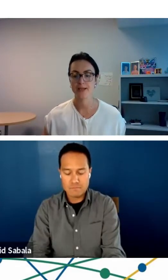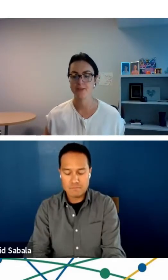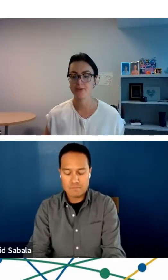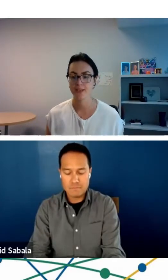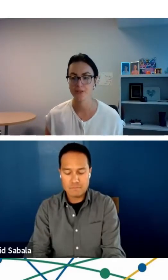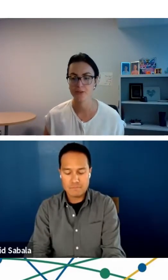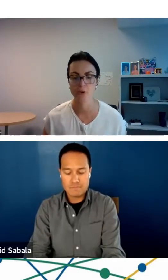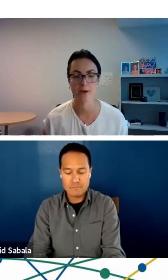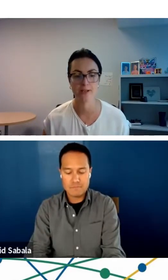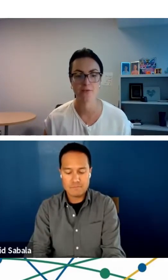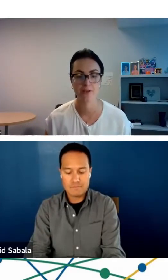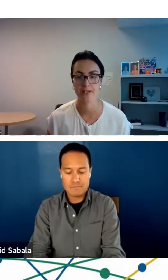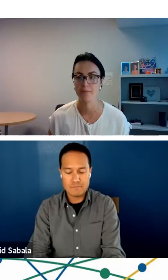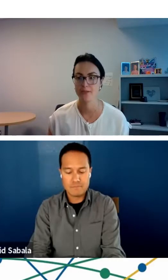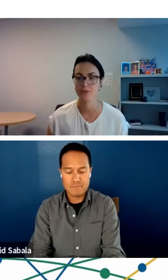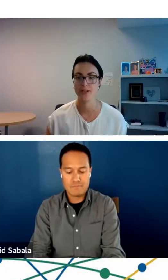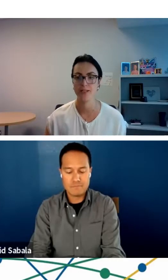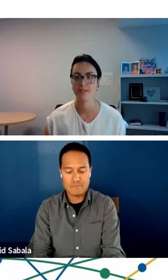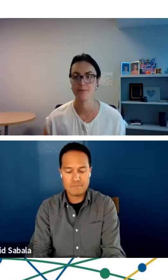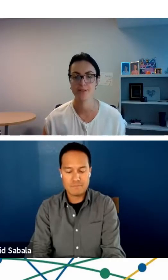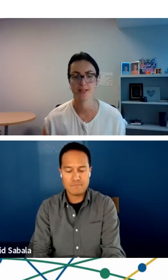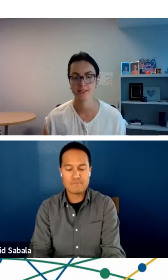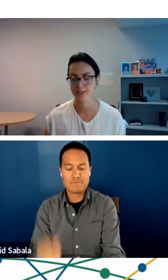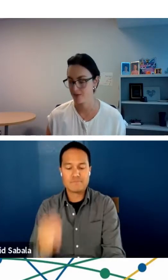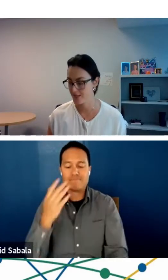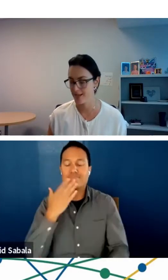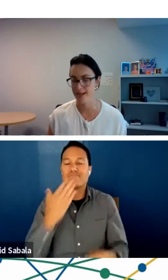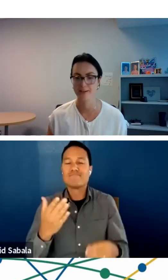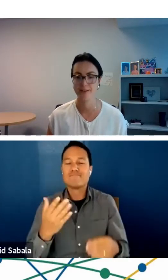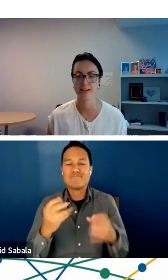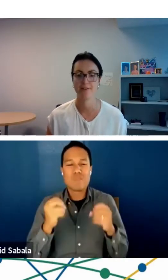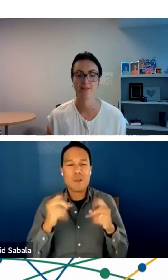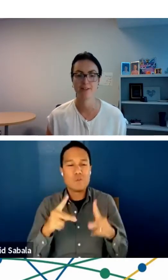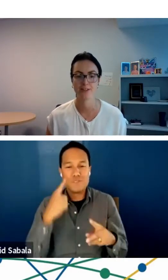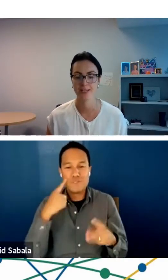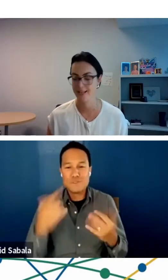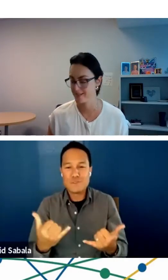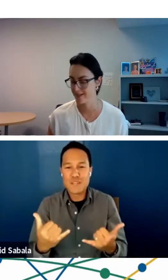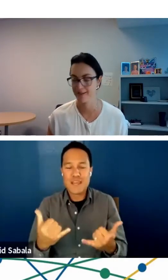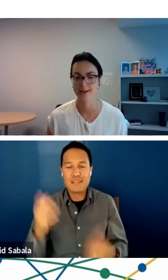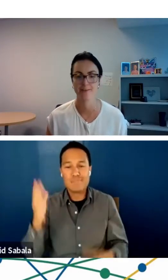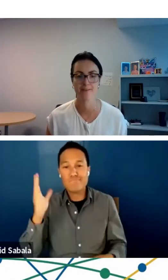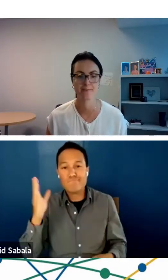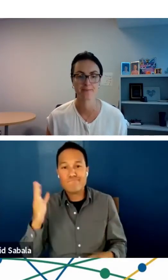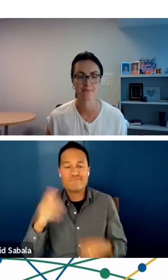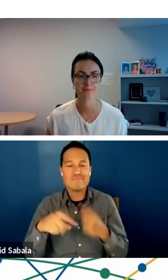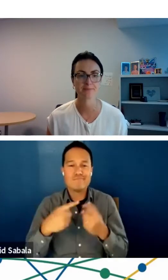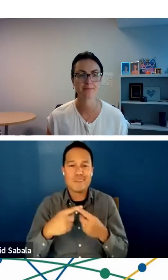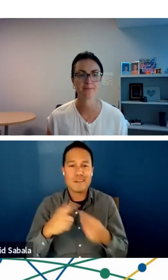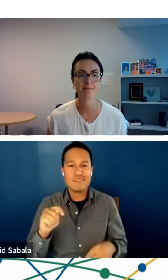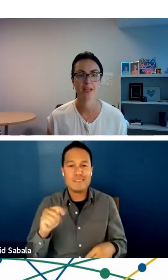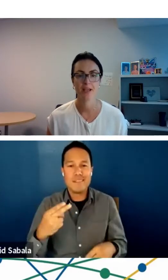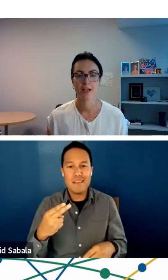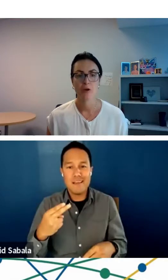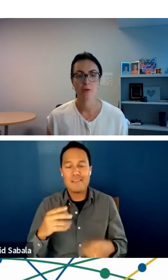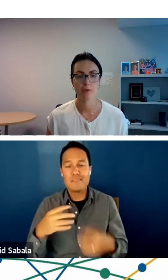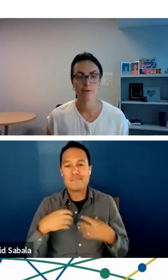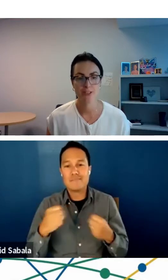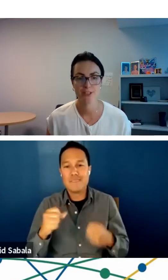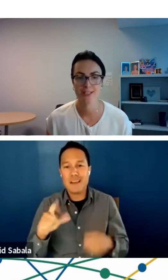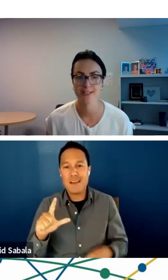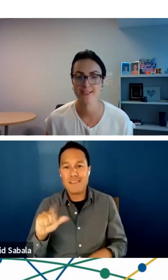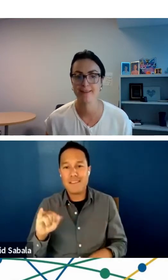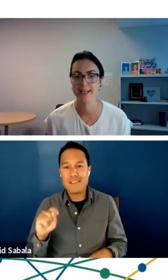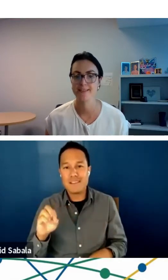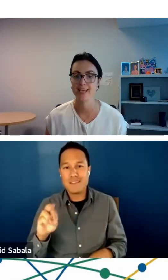Okay, so thank you so much for the opportunity to present to you today on health literacy and telehealth. We